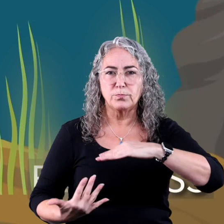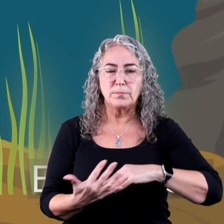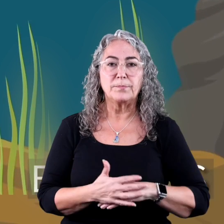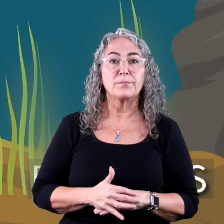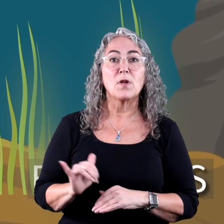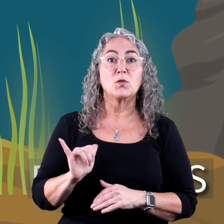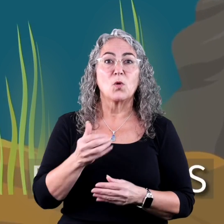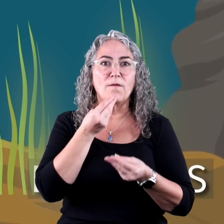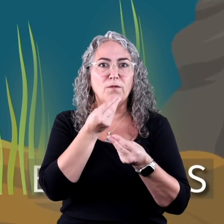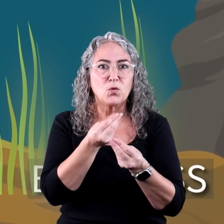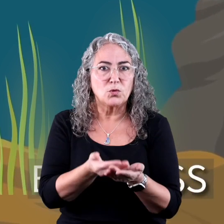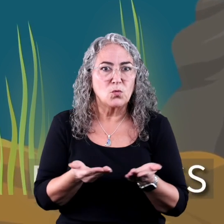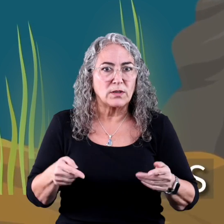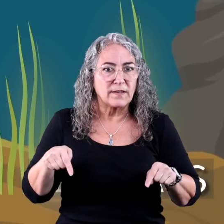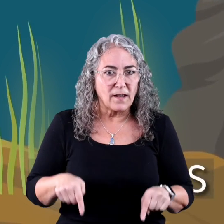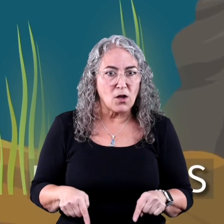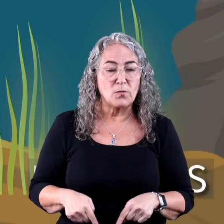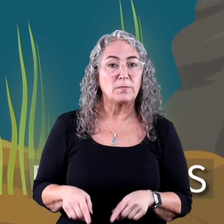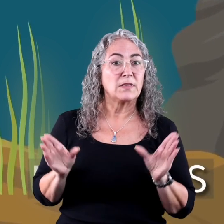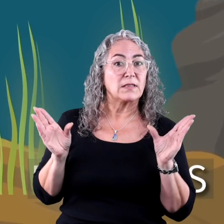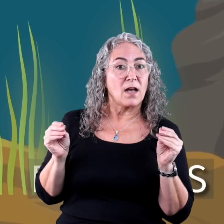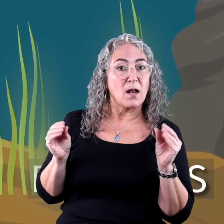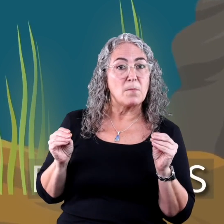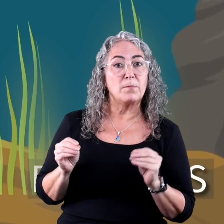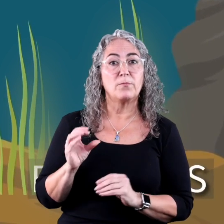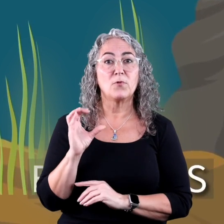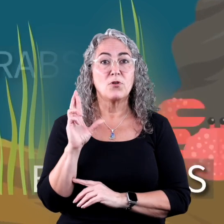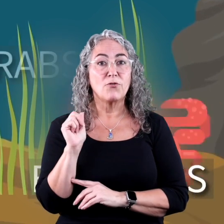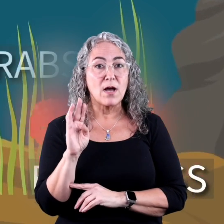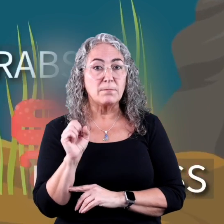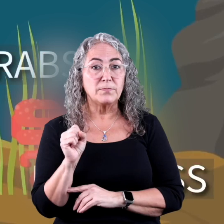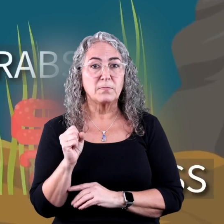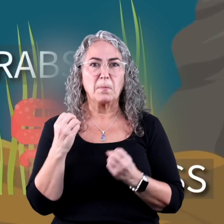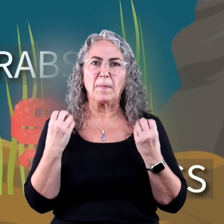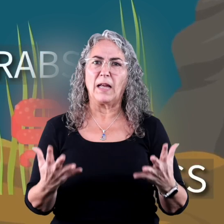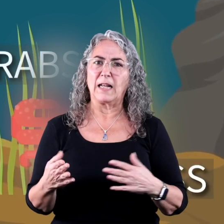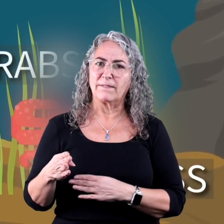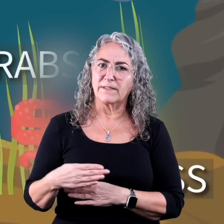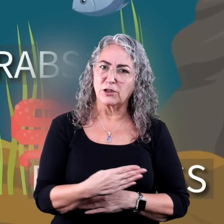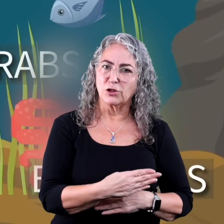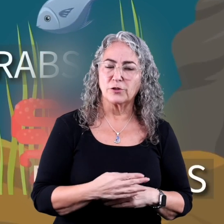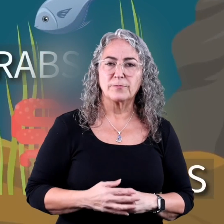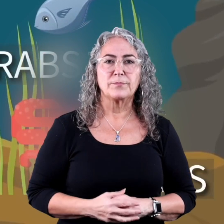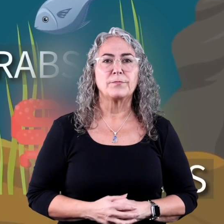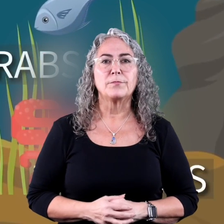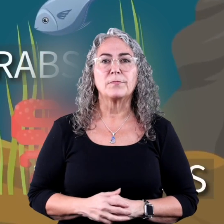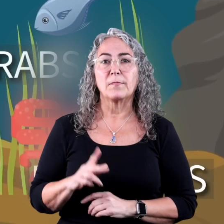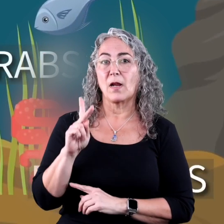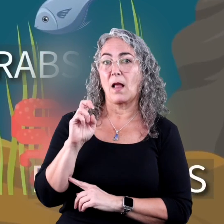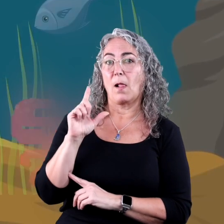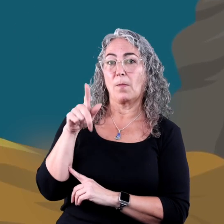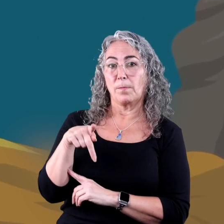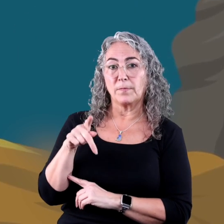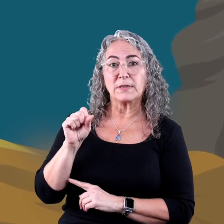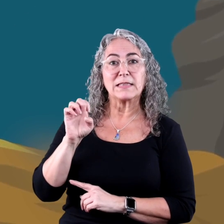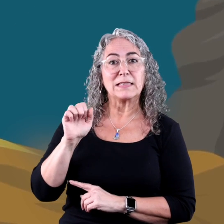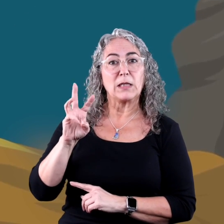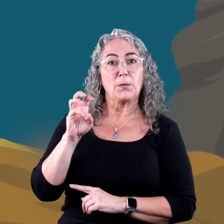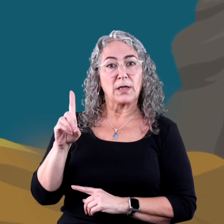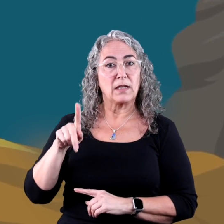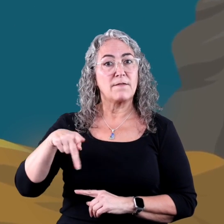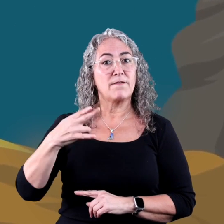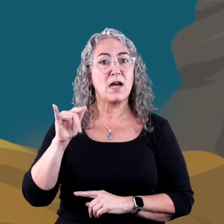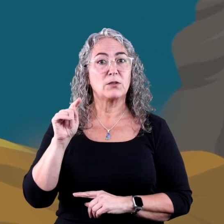this ocean. They are the food source for scallops, crabs, and many fish. Kelp,